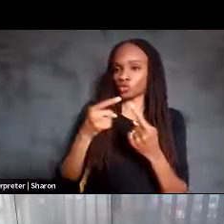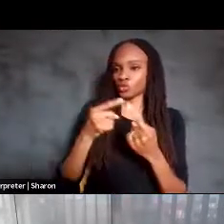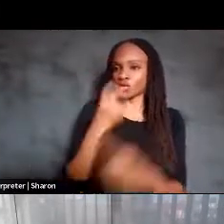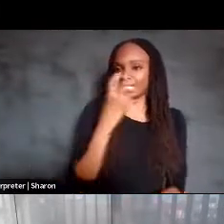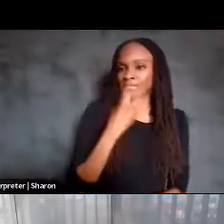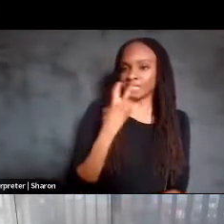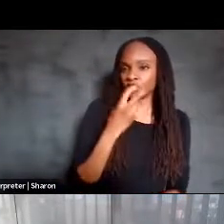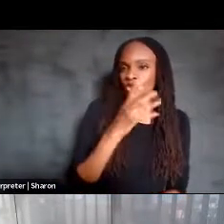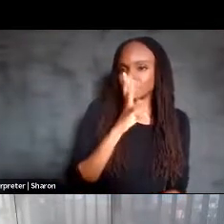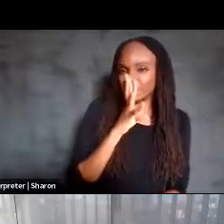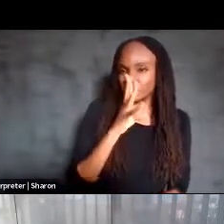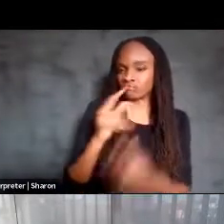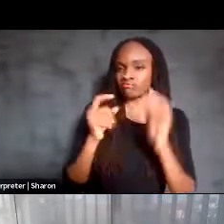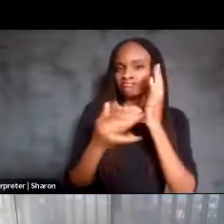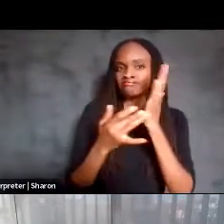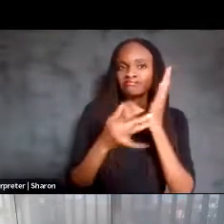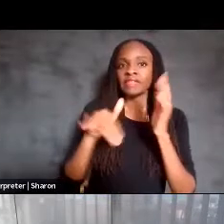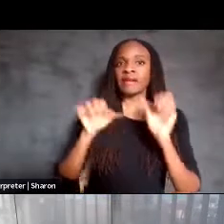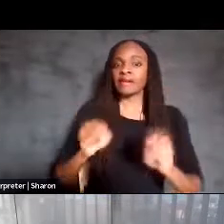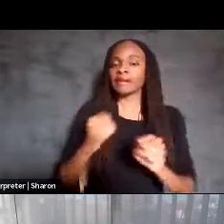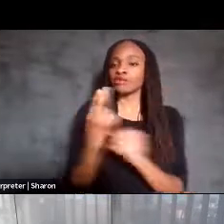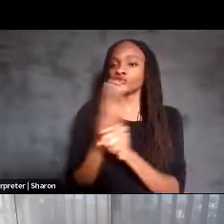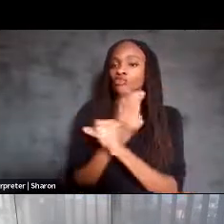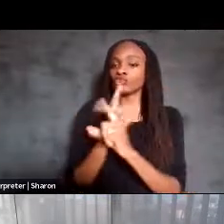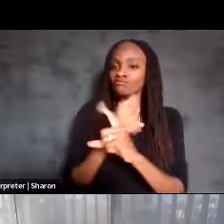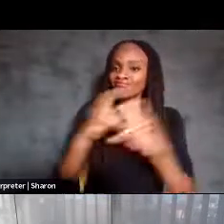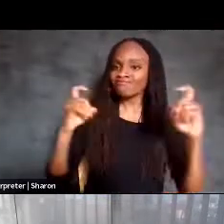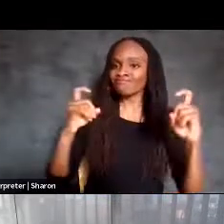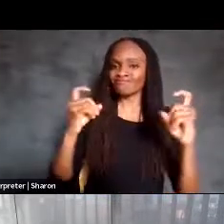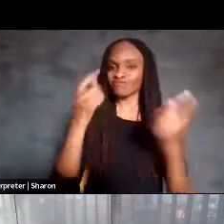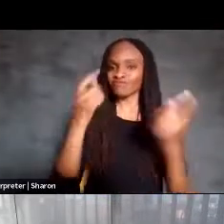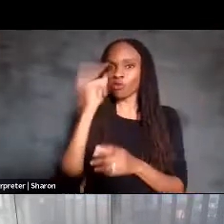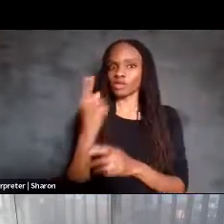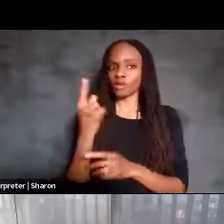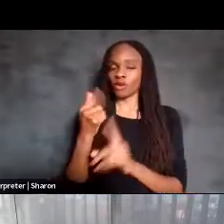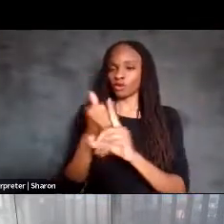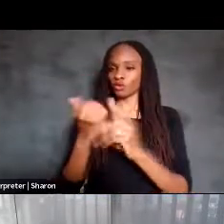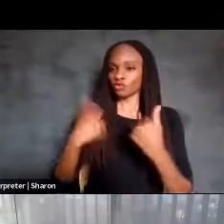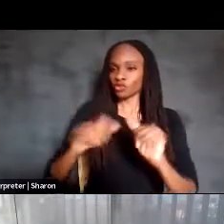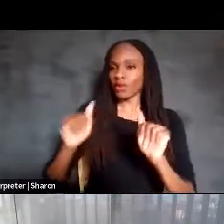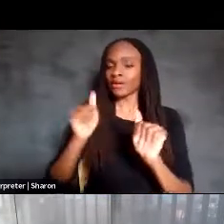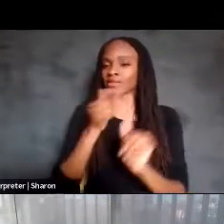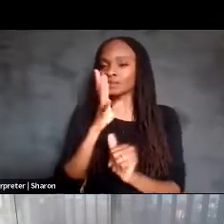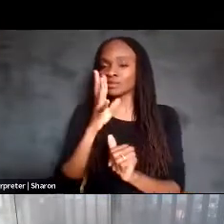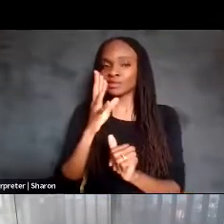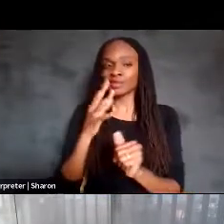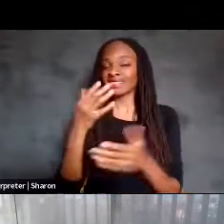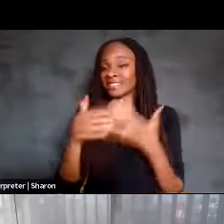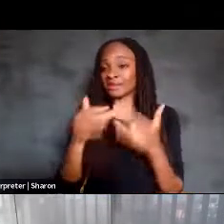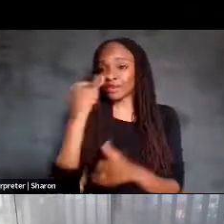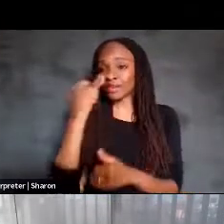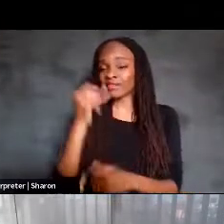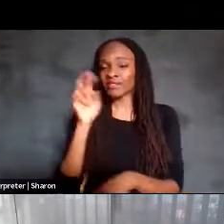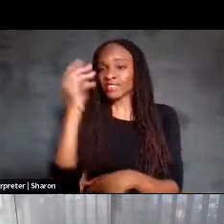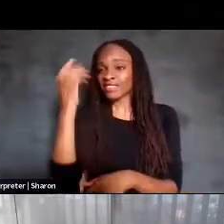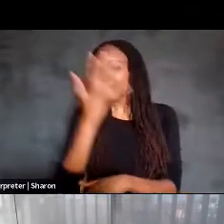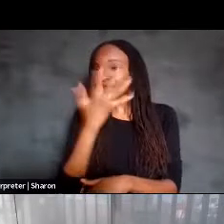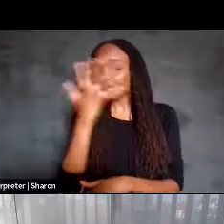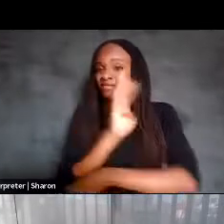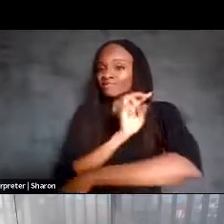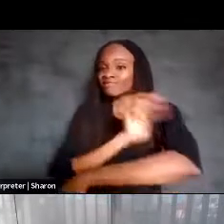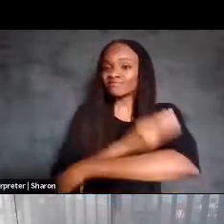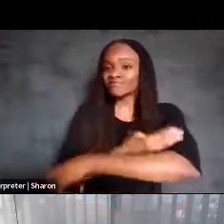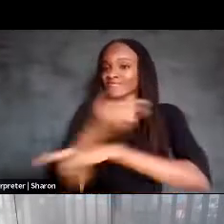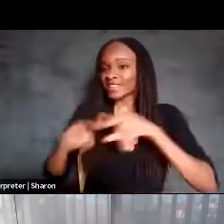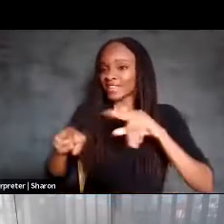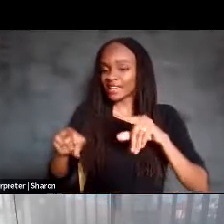decode the brain patterns of someone who's trying to speak, even if their facial muscles can't execute those patterns. So very generally,